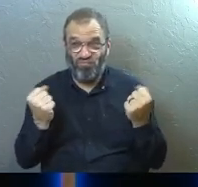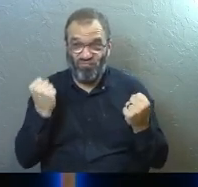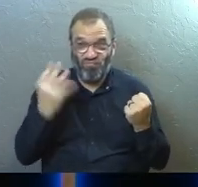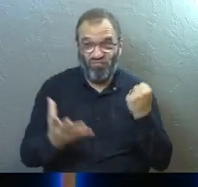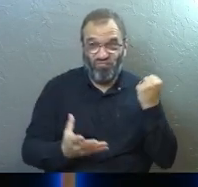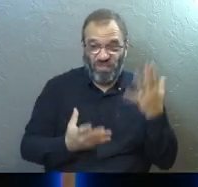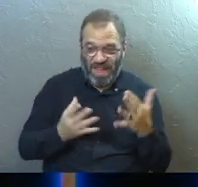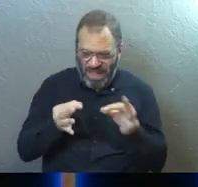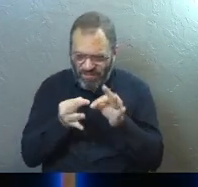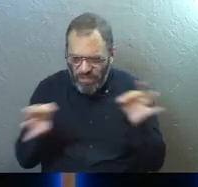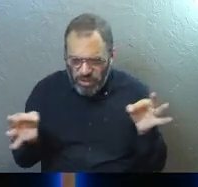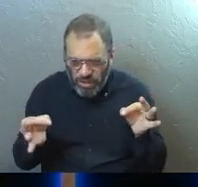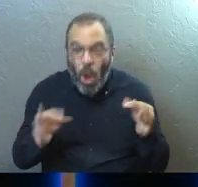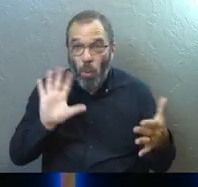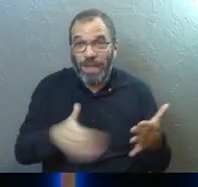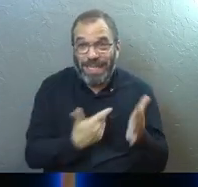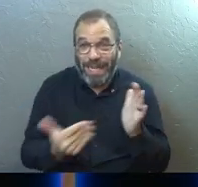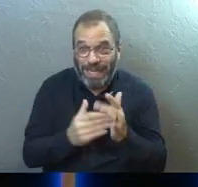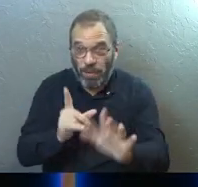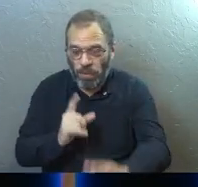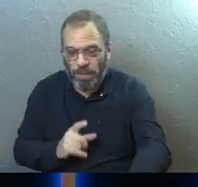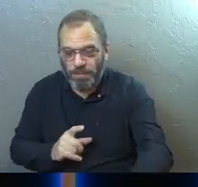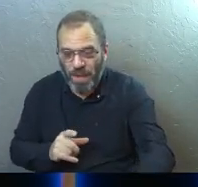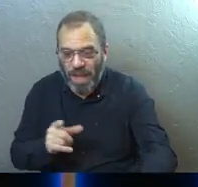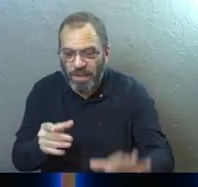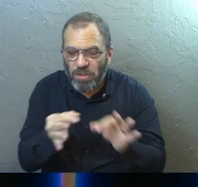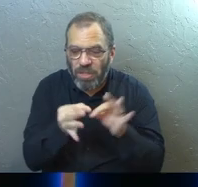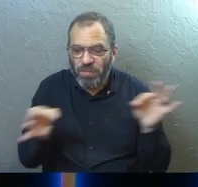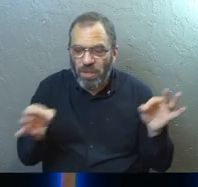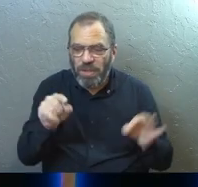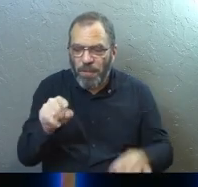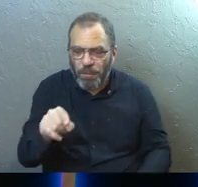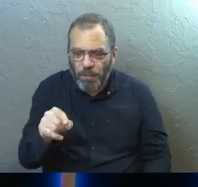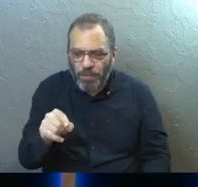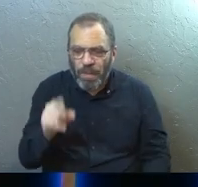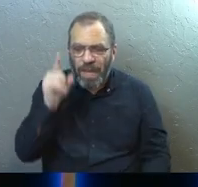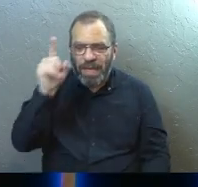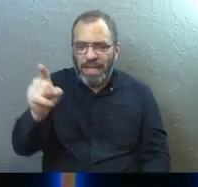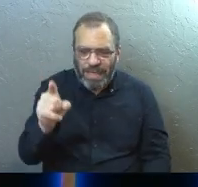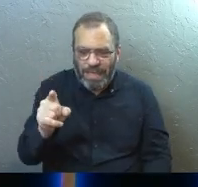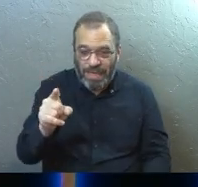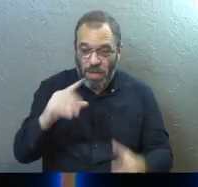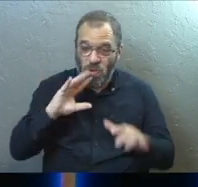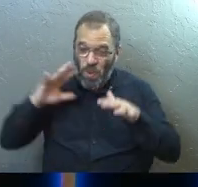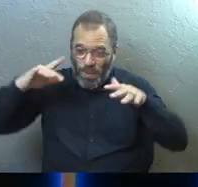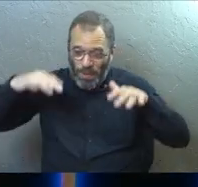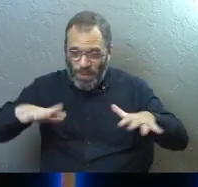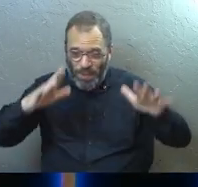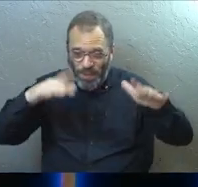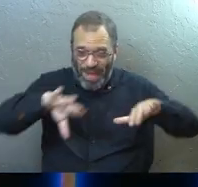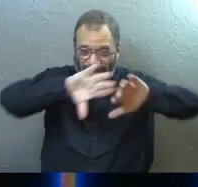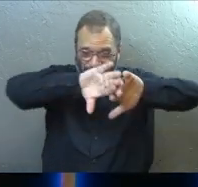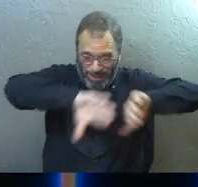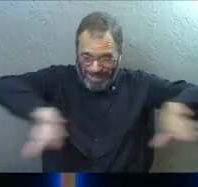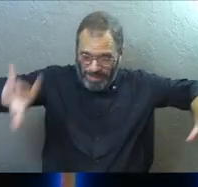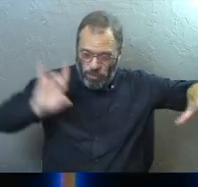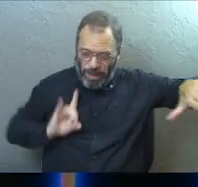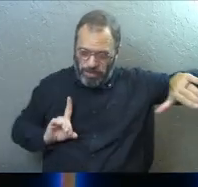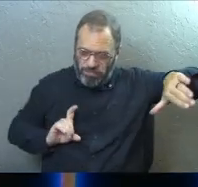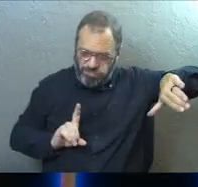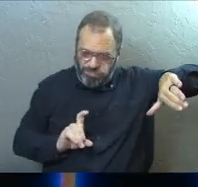and there's this line and we're going to sing it again here in a second. There's this line in there that says he splits the sea so I can walk right through it